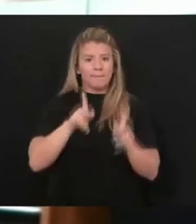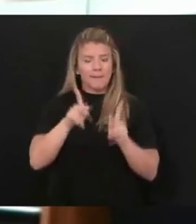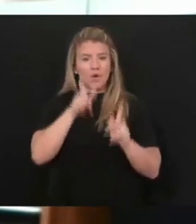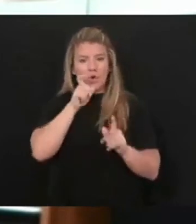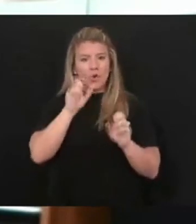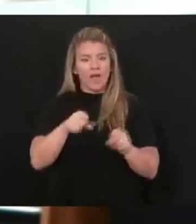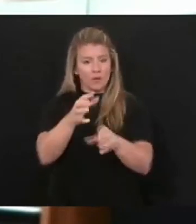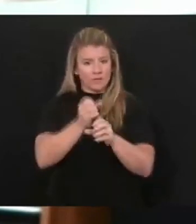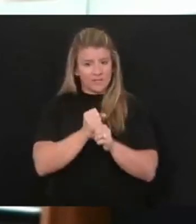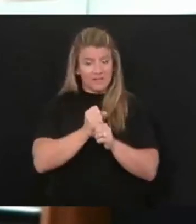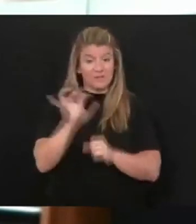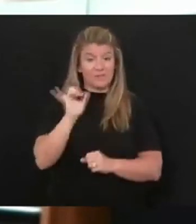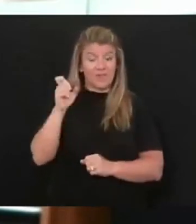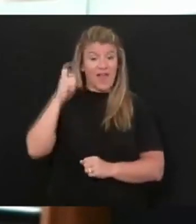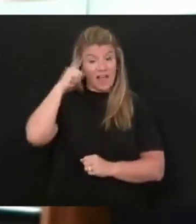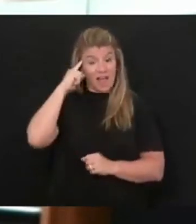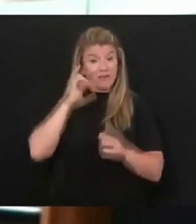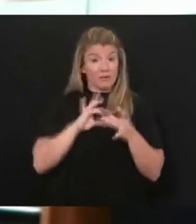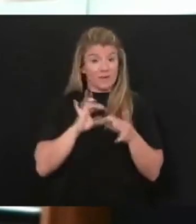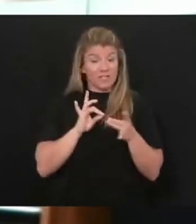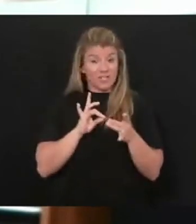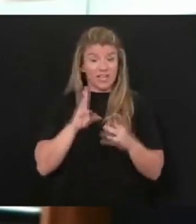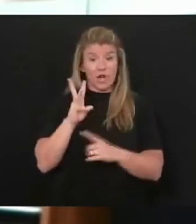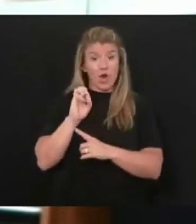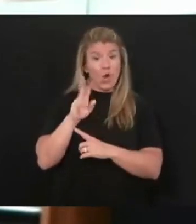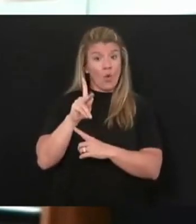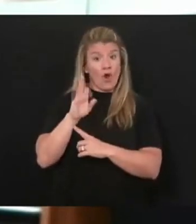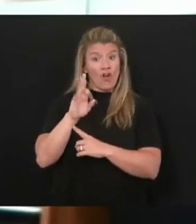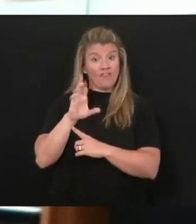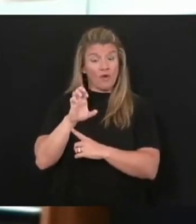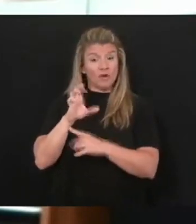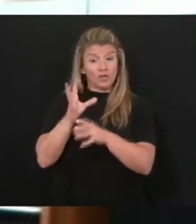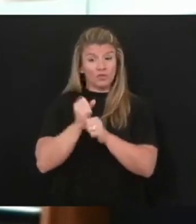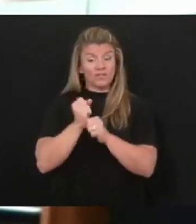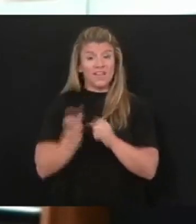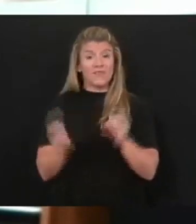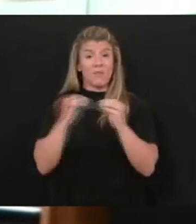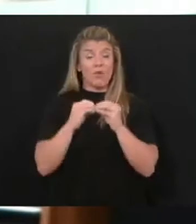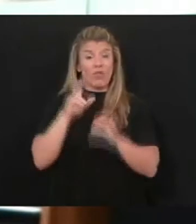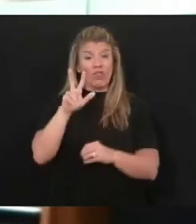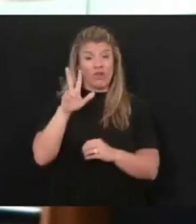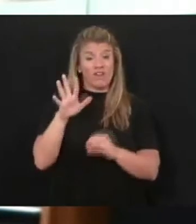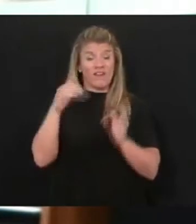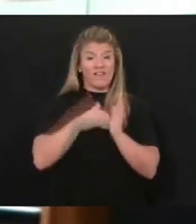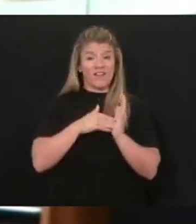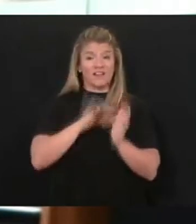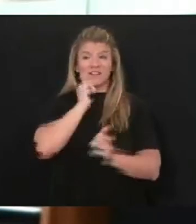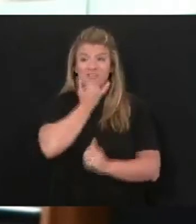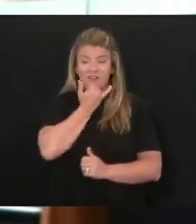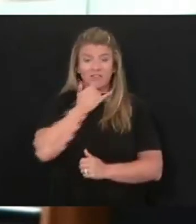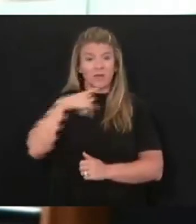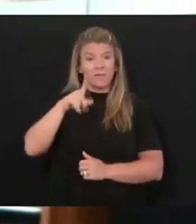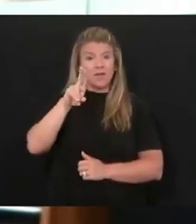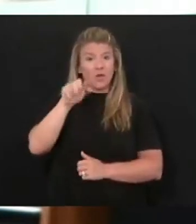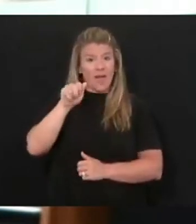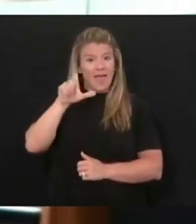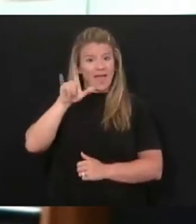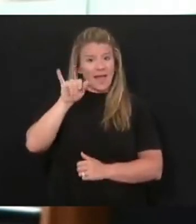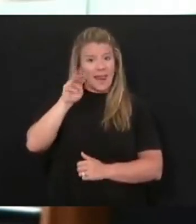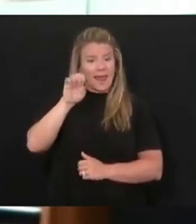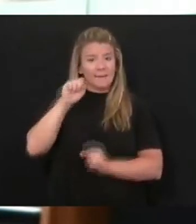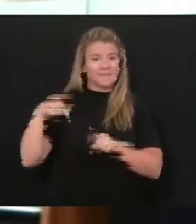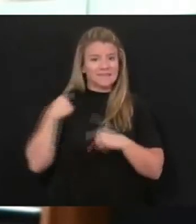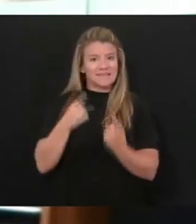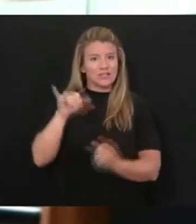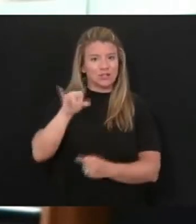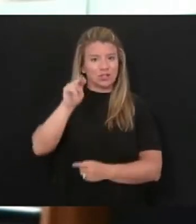As Governor Justice mentioned, Workforce has received more than 35,000 fraudulent PUA claims since June